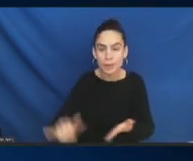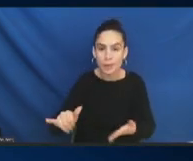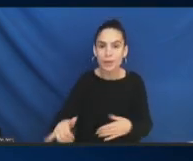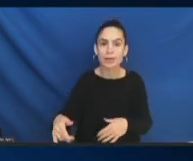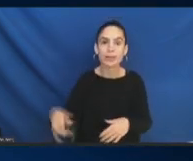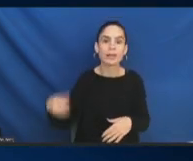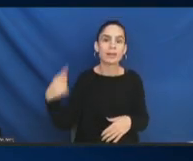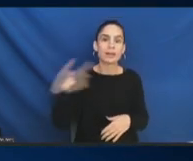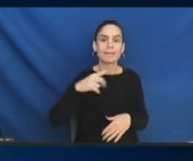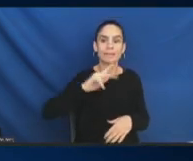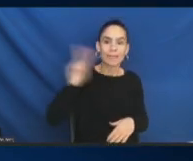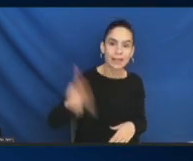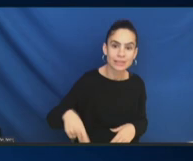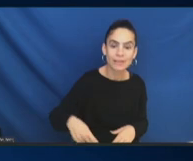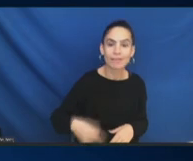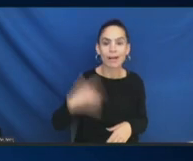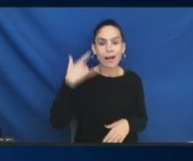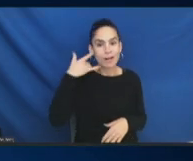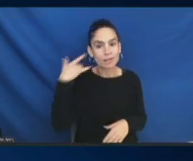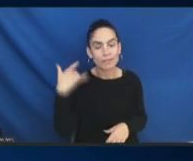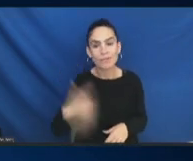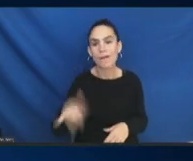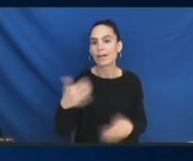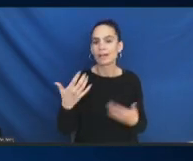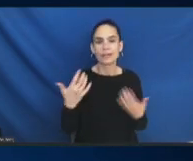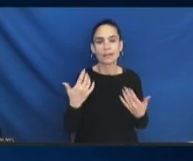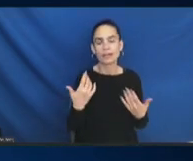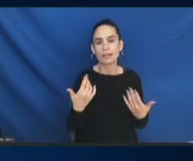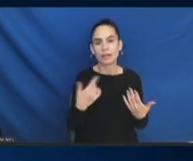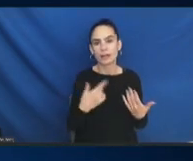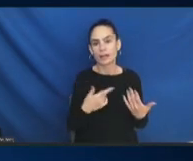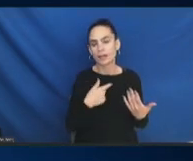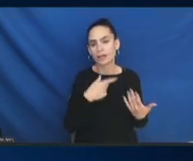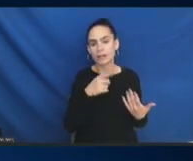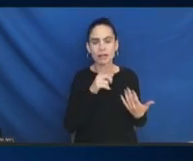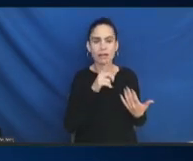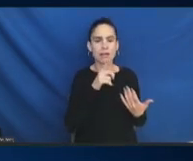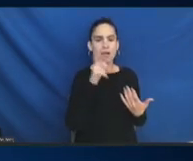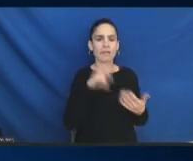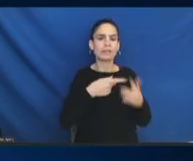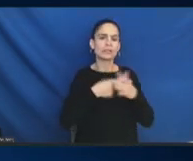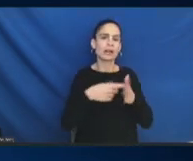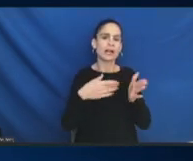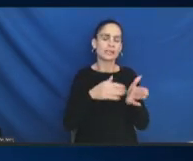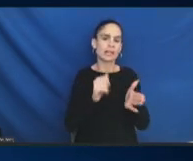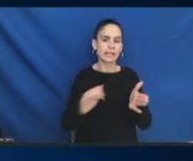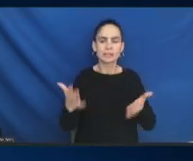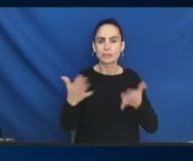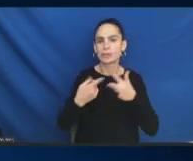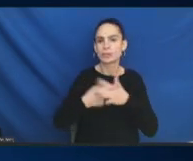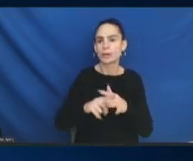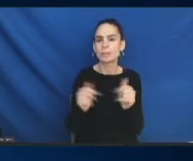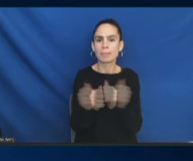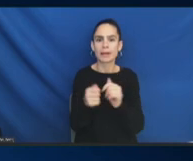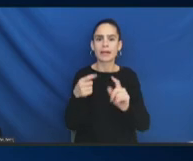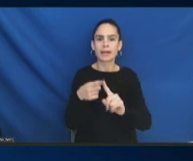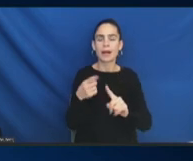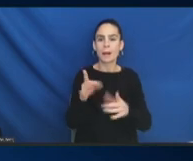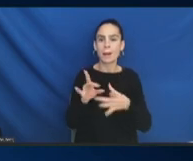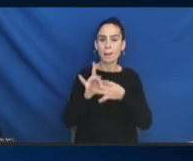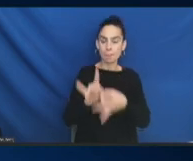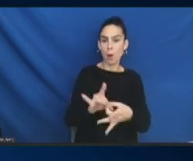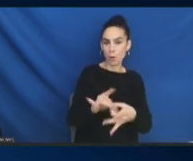So, I don't think we have to start with anti-Asian hate. Maybe we start with belonging, inclusion, and hate and take out the anti-Asian hate piece of it, but I just want to keep that in mind.